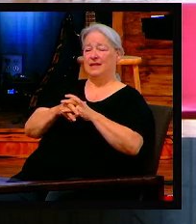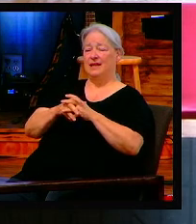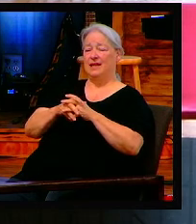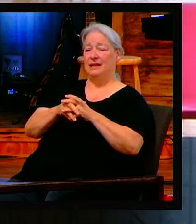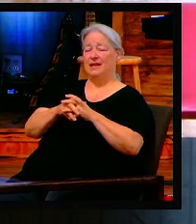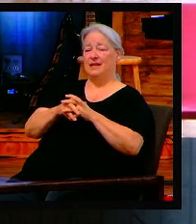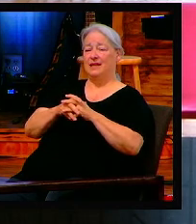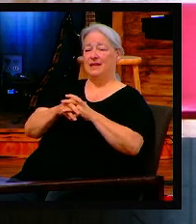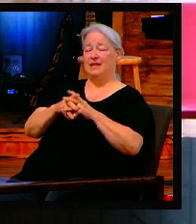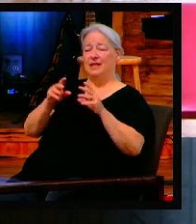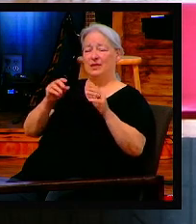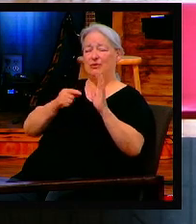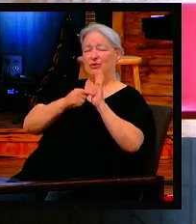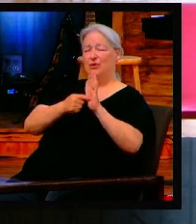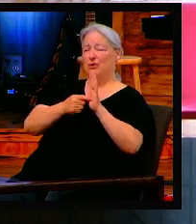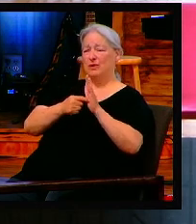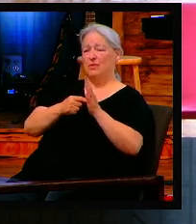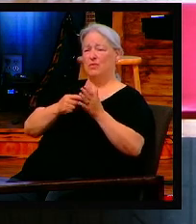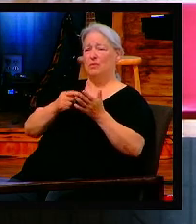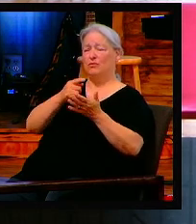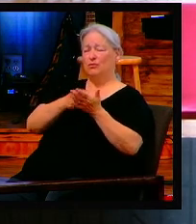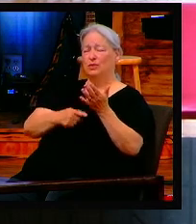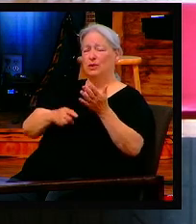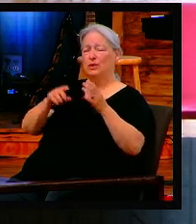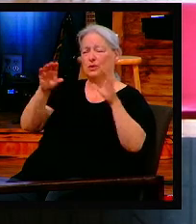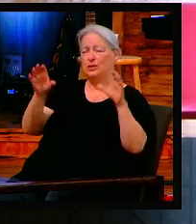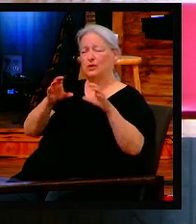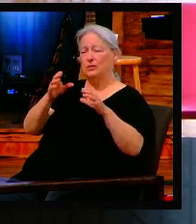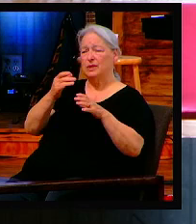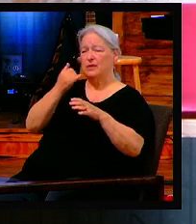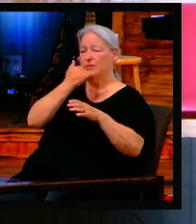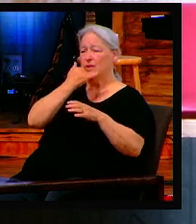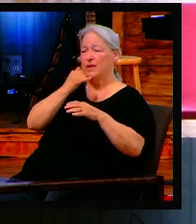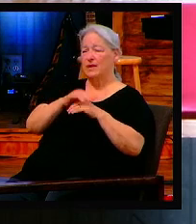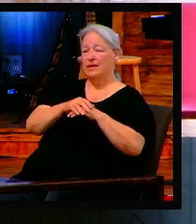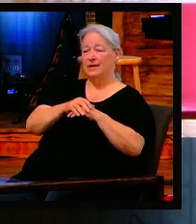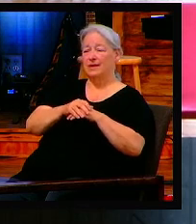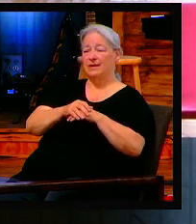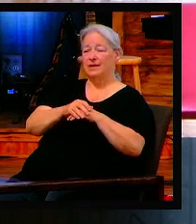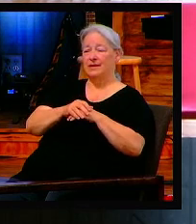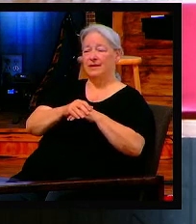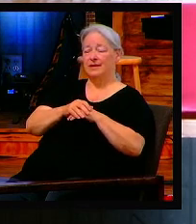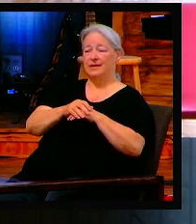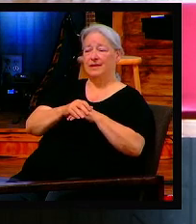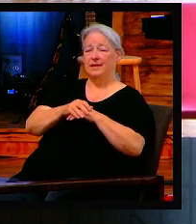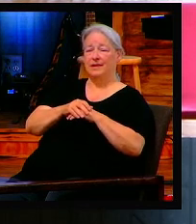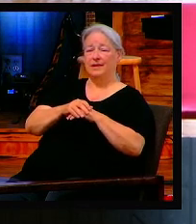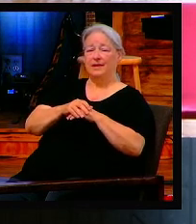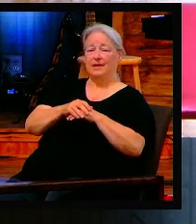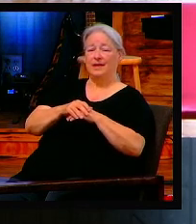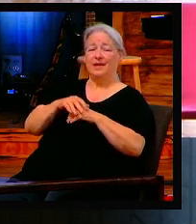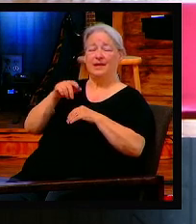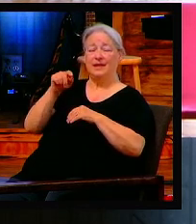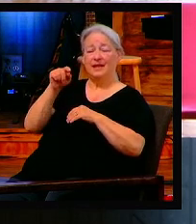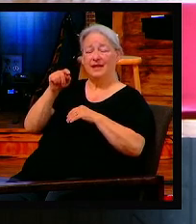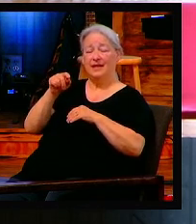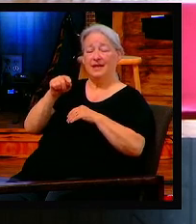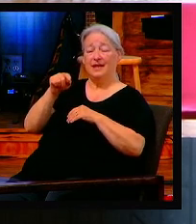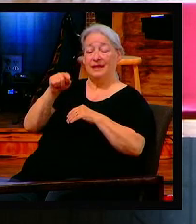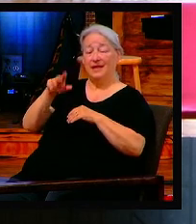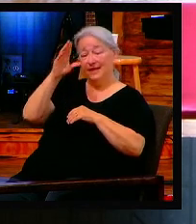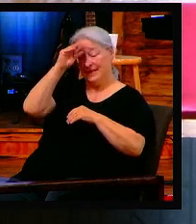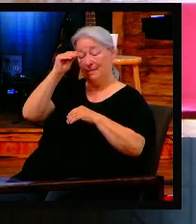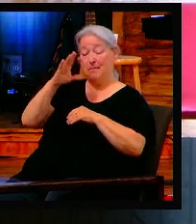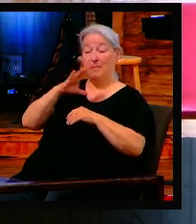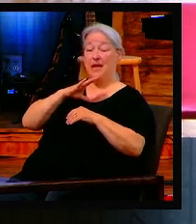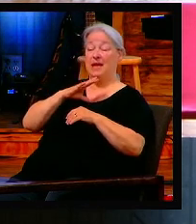themselves. Amen. Or for the parents who are too shy or afraid to speak up for their children. So maybe you could do that at